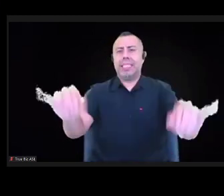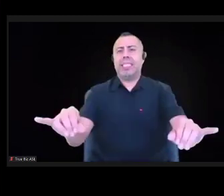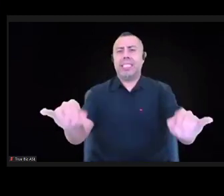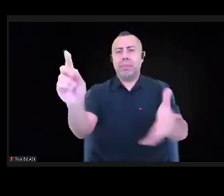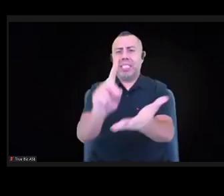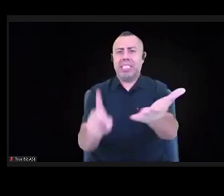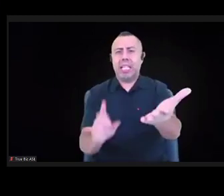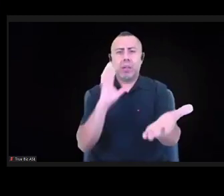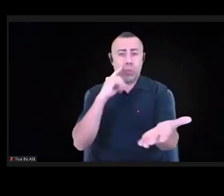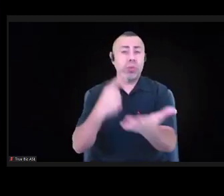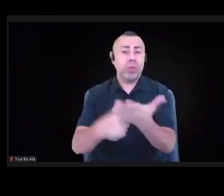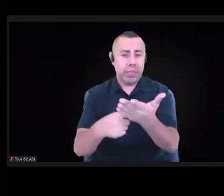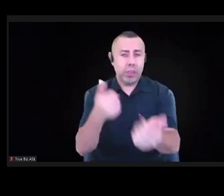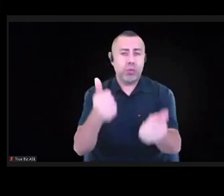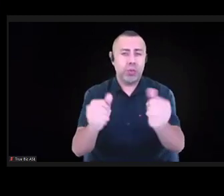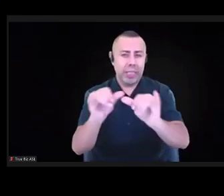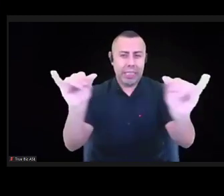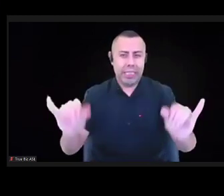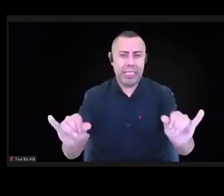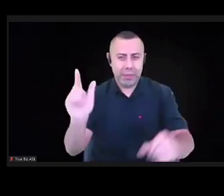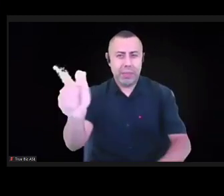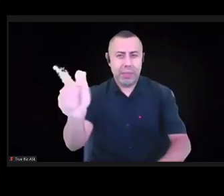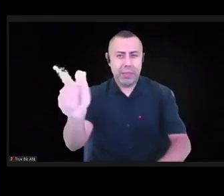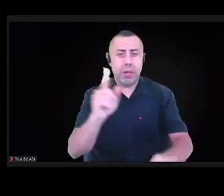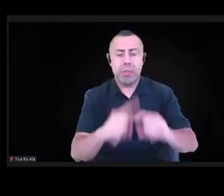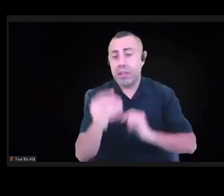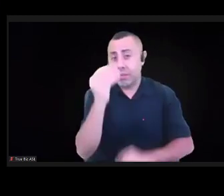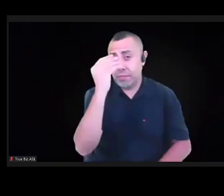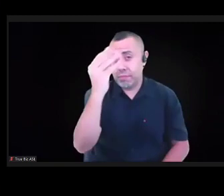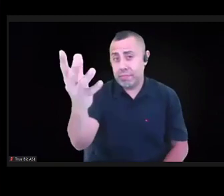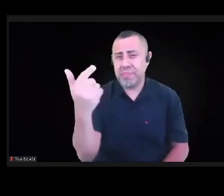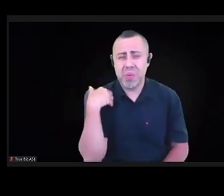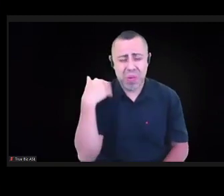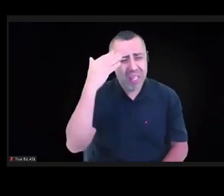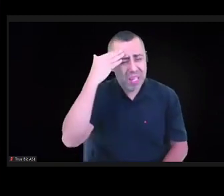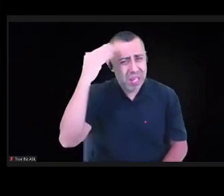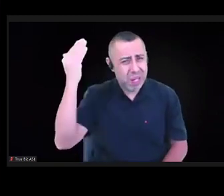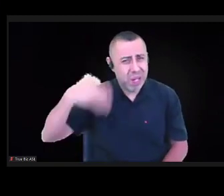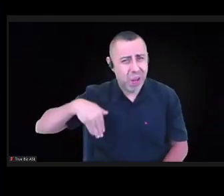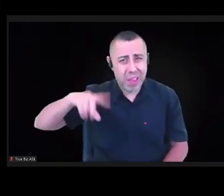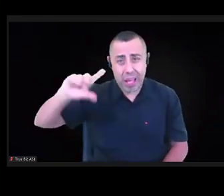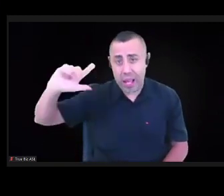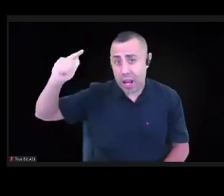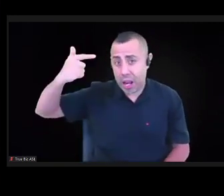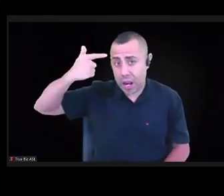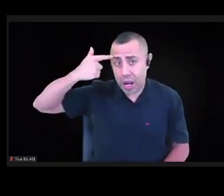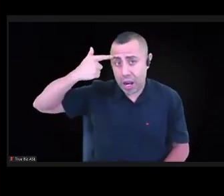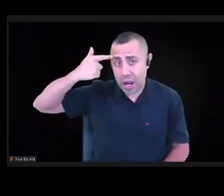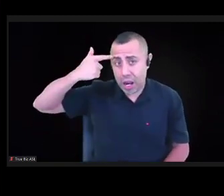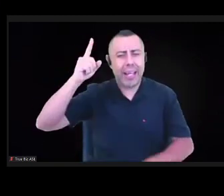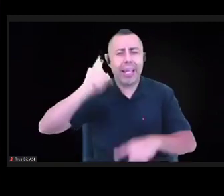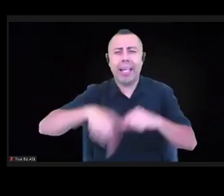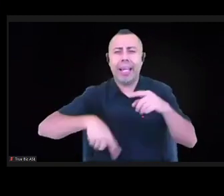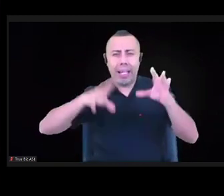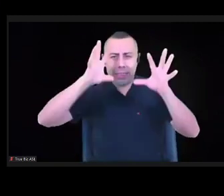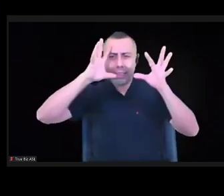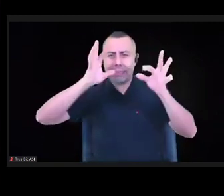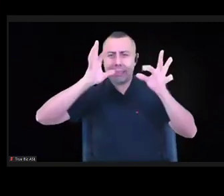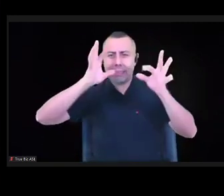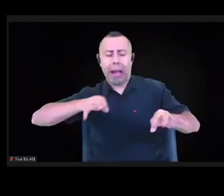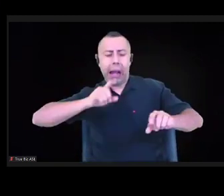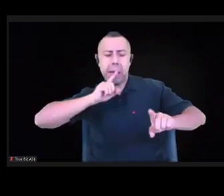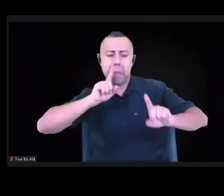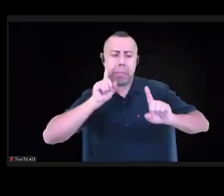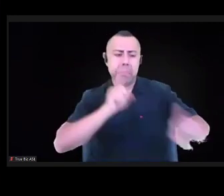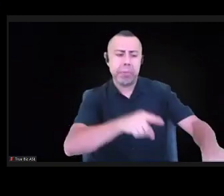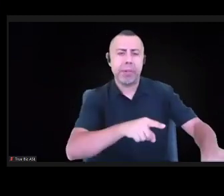We know that government can't decide this for people, that it has to create this with people. We have to honor